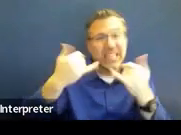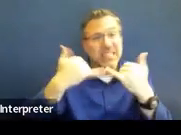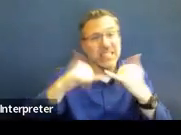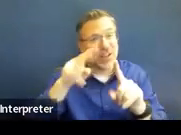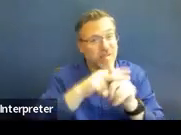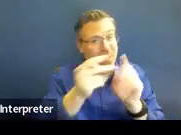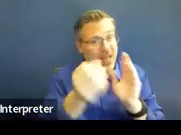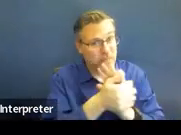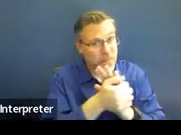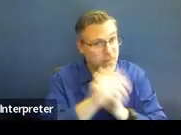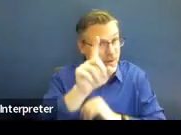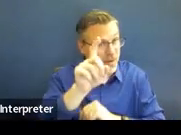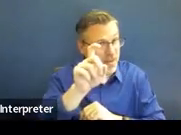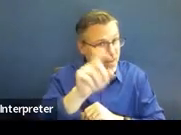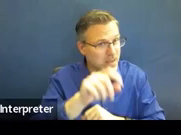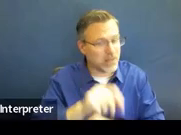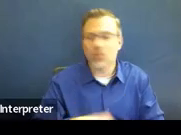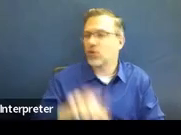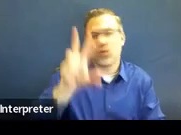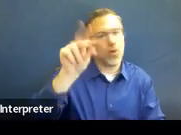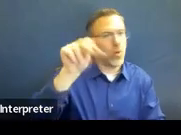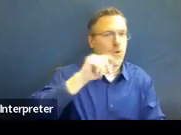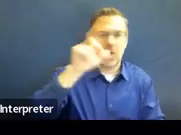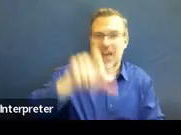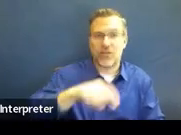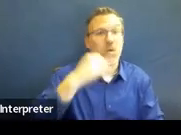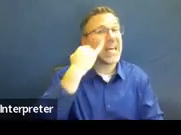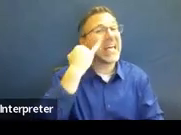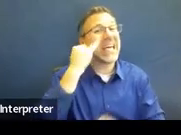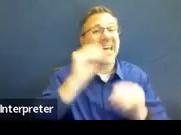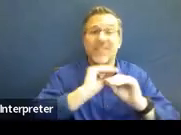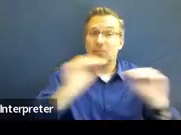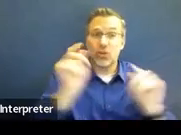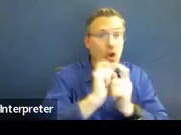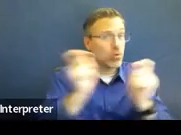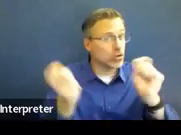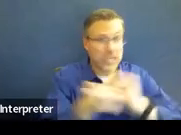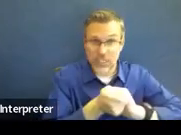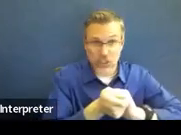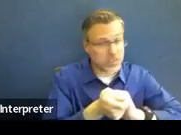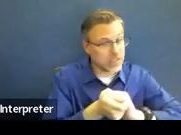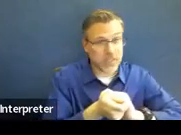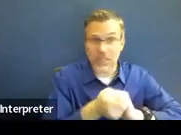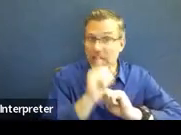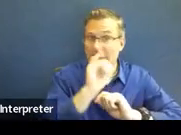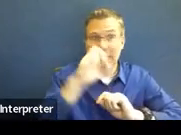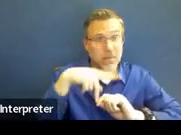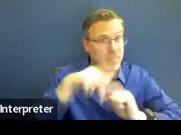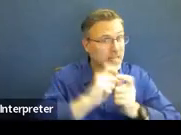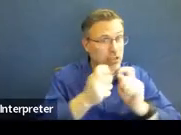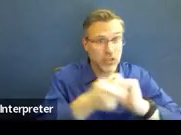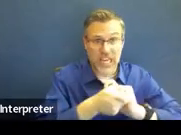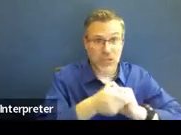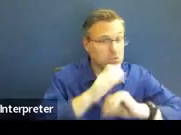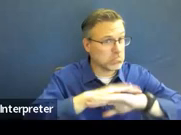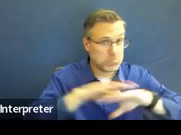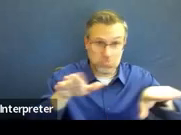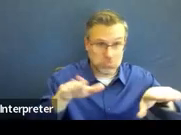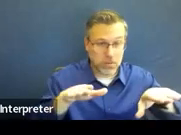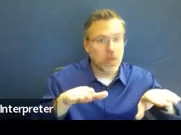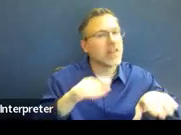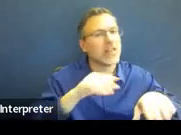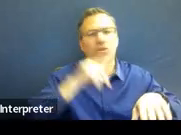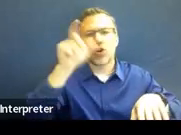No, you would not have to amend the IEP if there were no changes made to the IEP. However, if they gave input